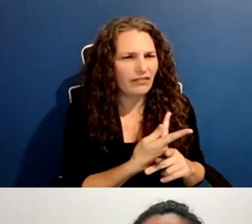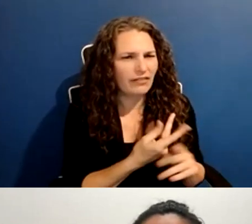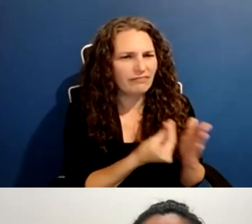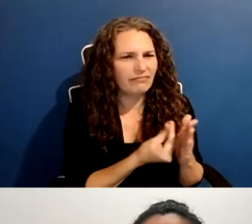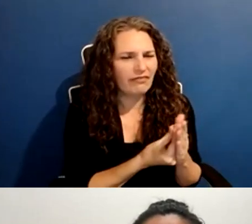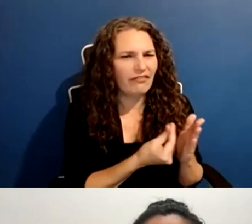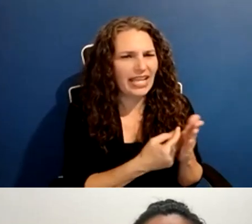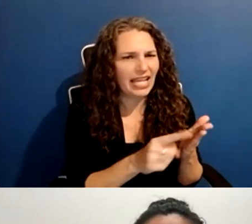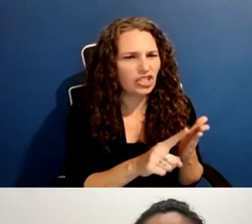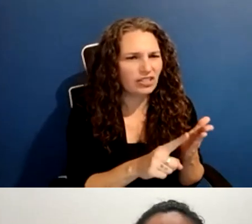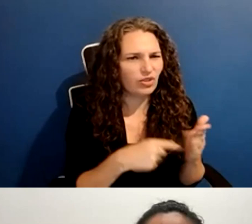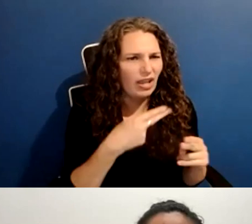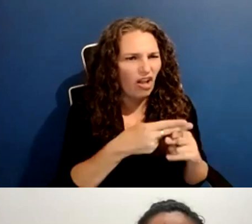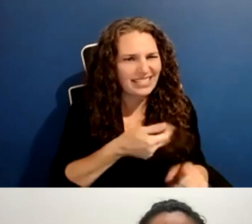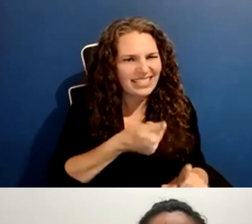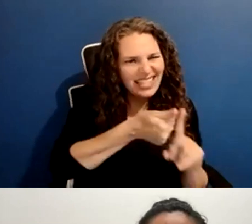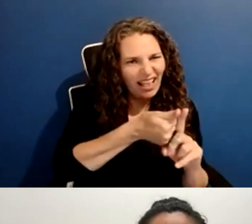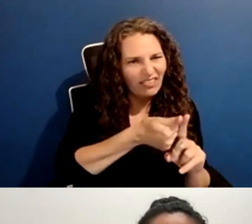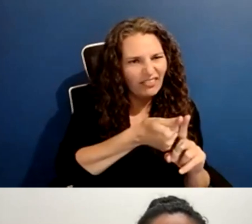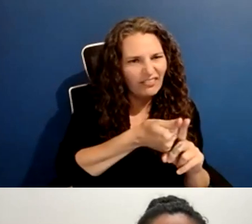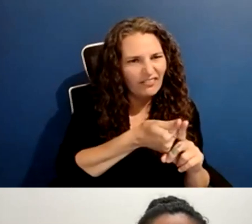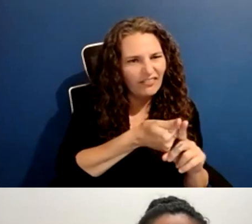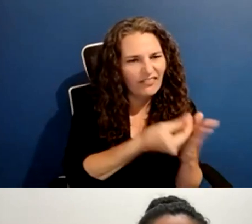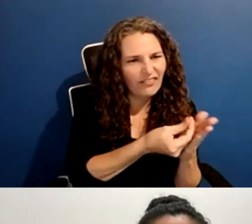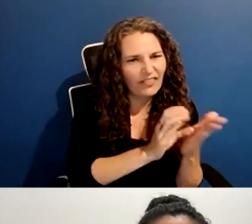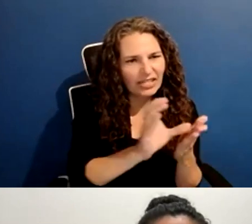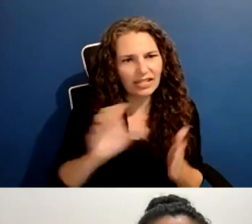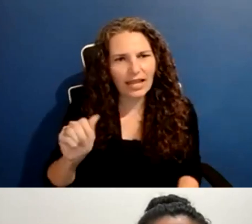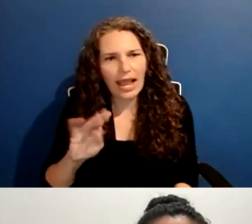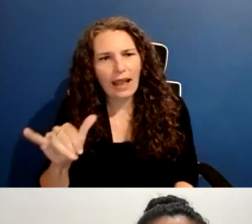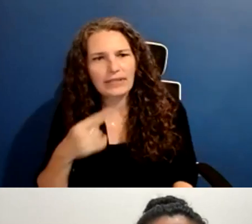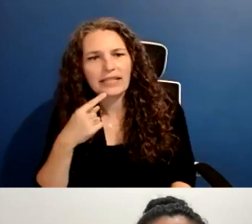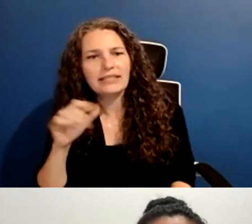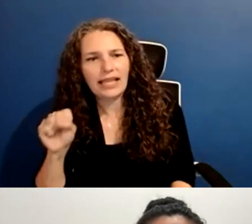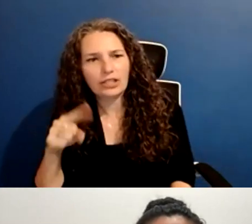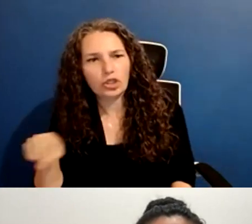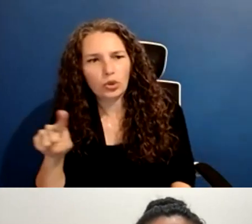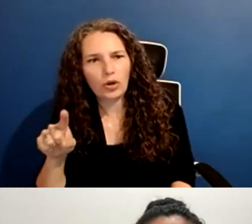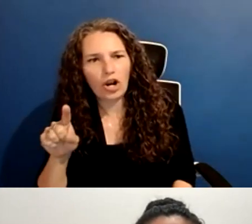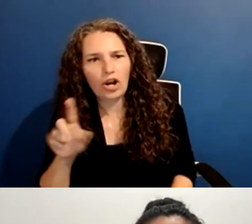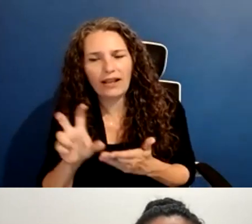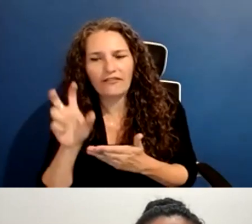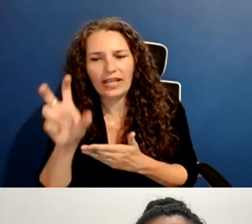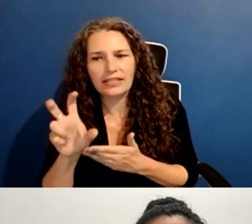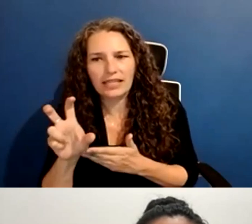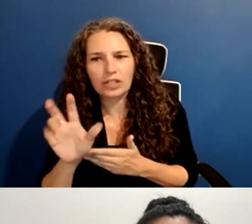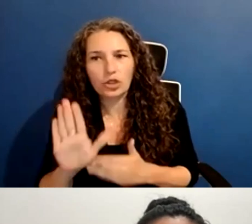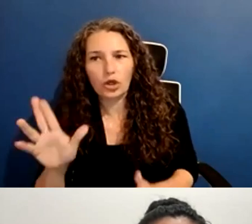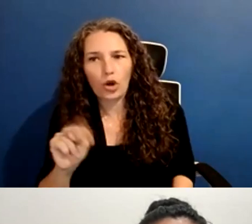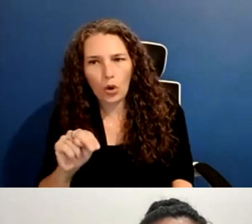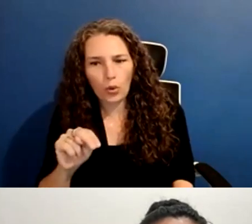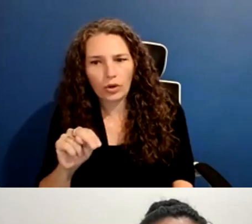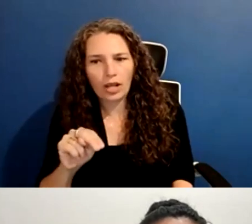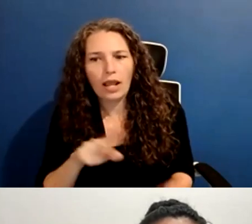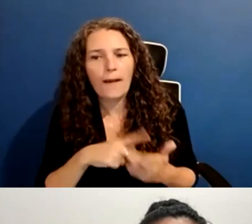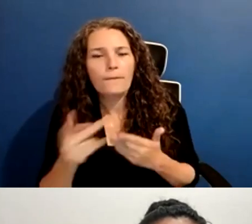Yeah. So that, that is, I mean, you are investing, so you, you are equity investing into your own project, but that is